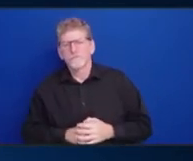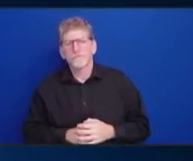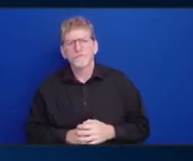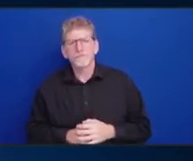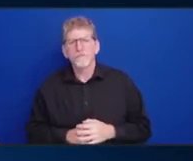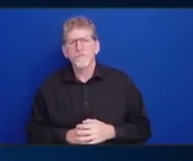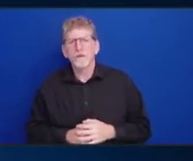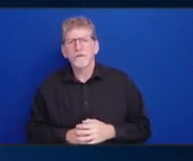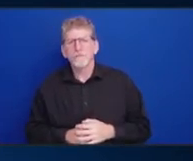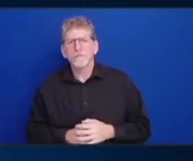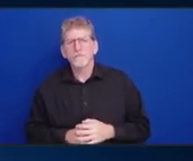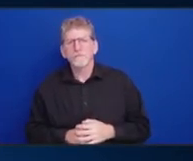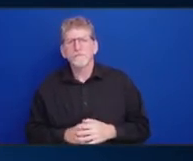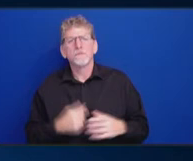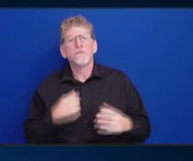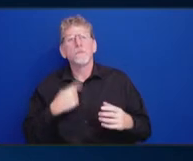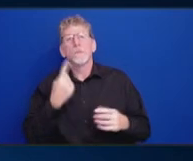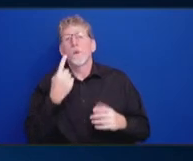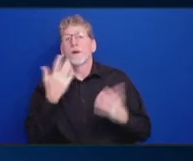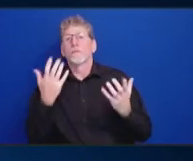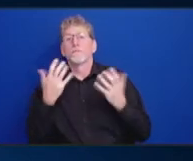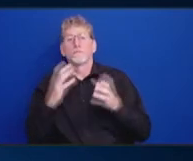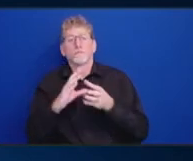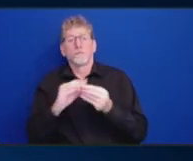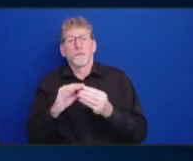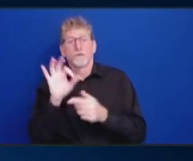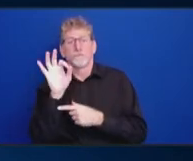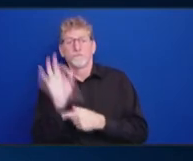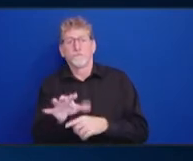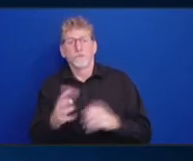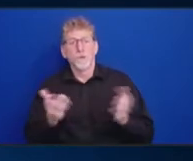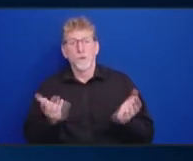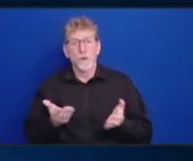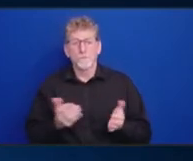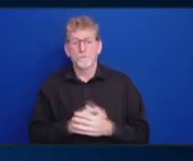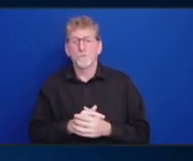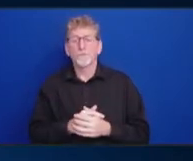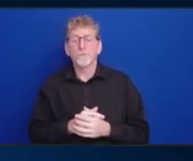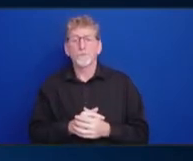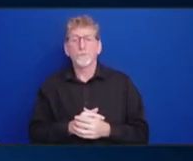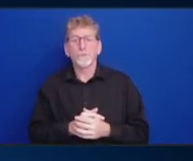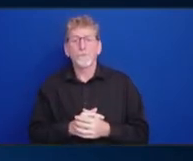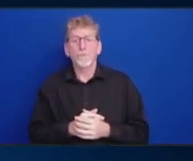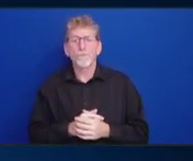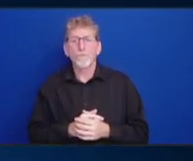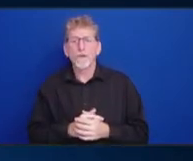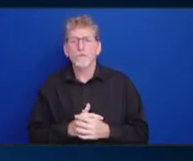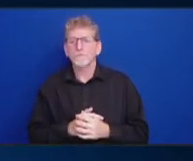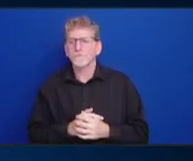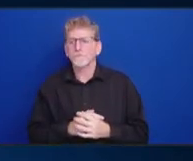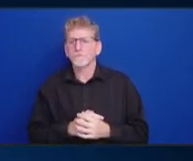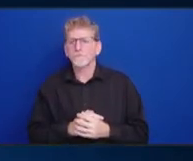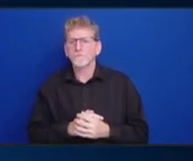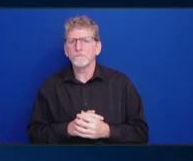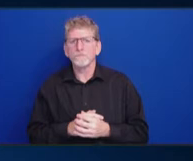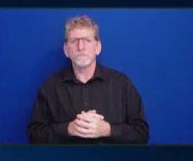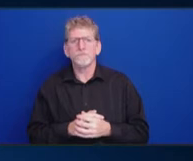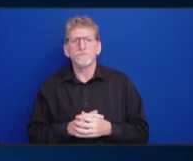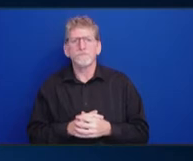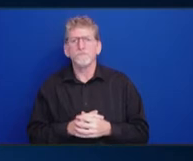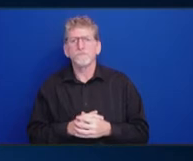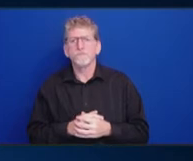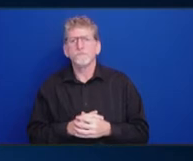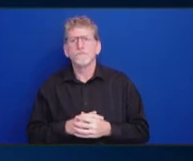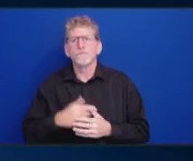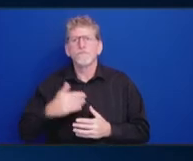up, which is often not talked about in our communities, is the amount